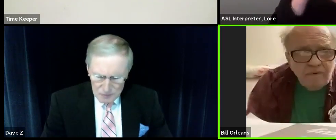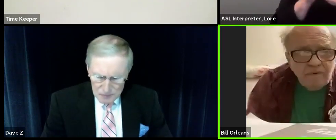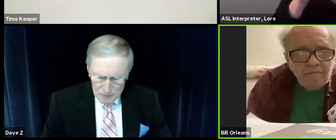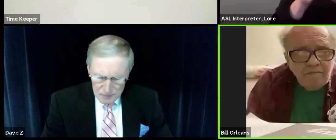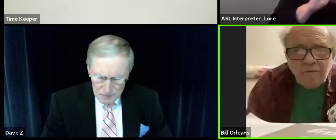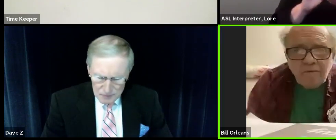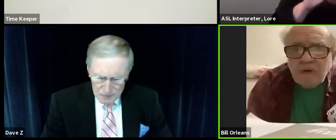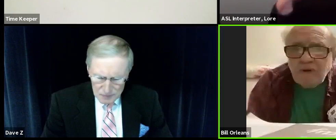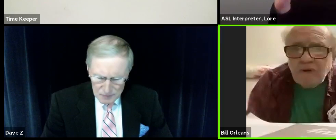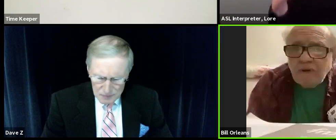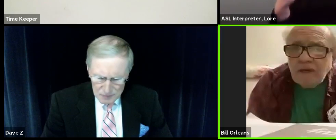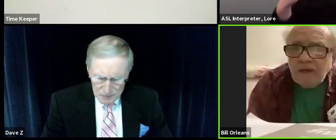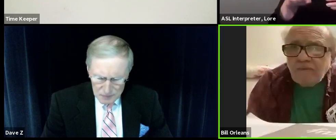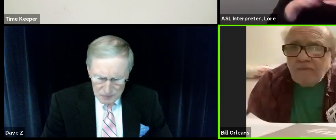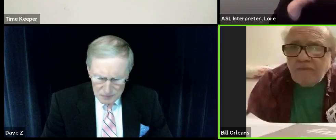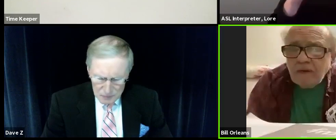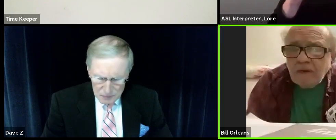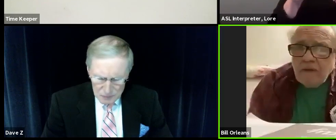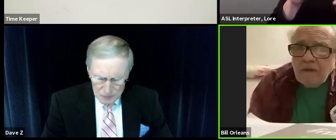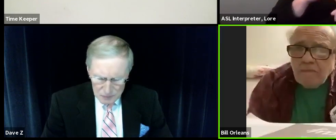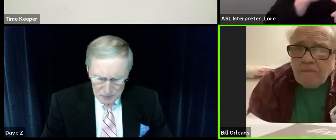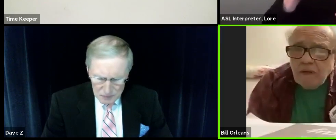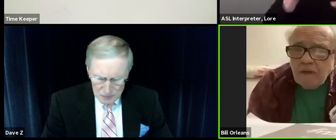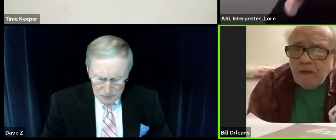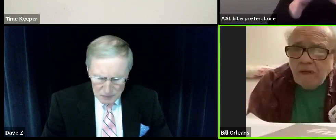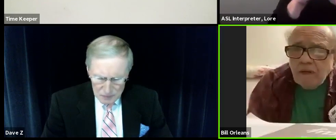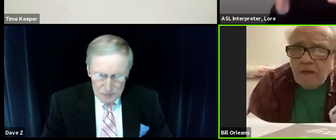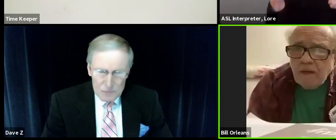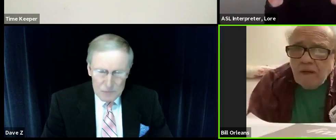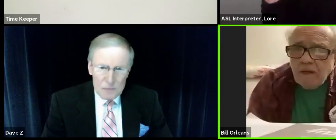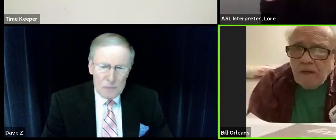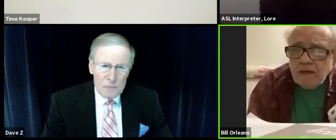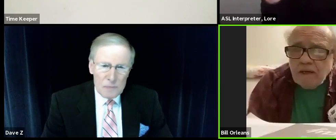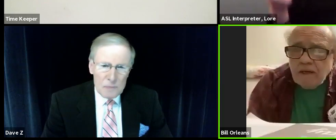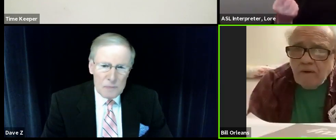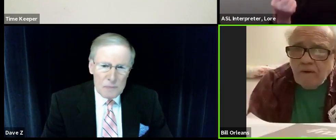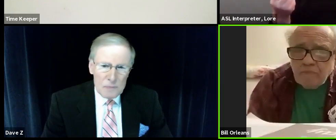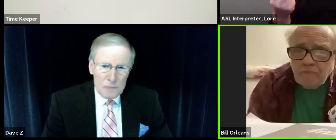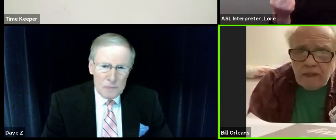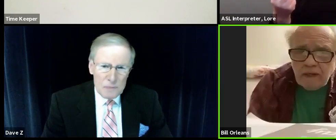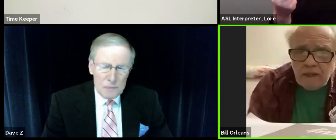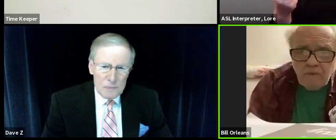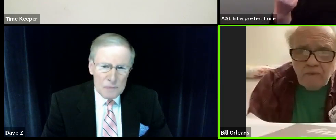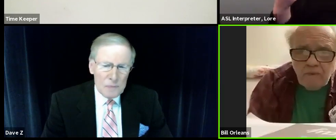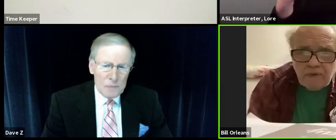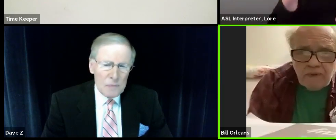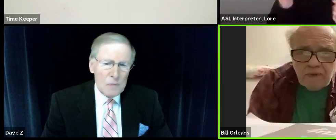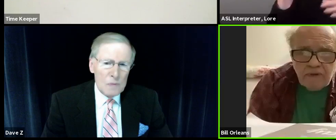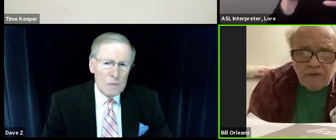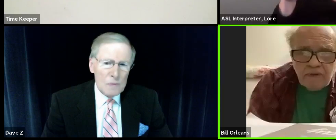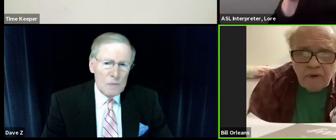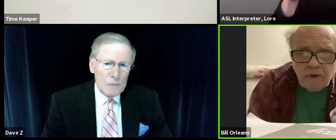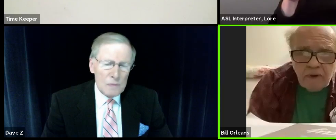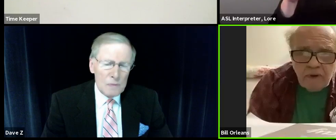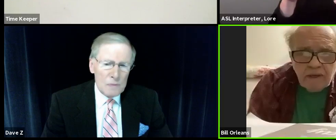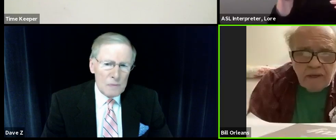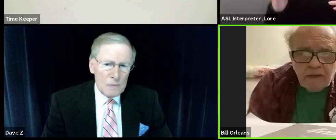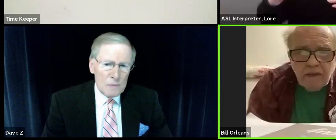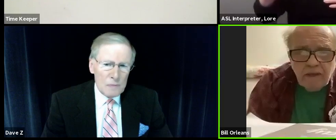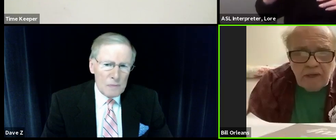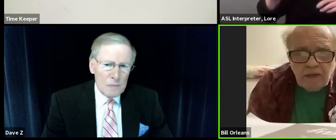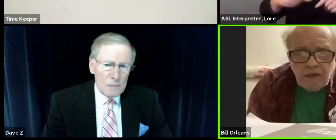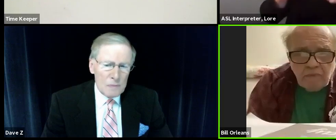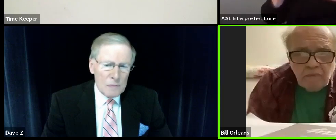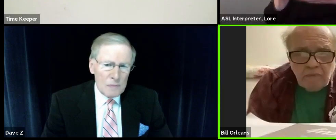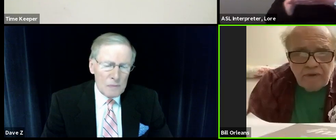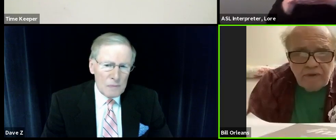recovery, started attending council meetings, something I had done only sporadically when I was living in New